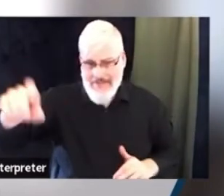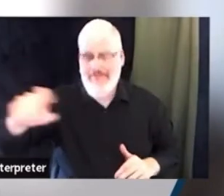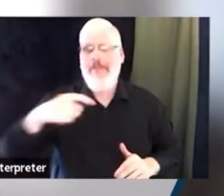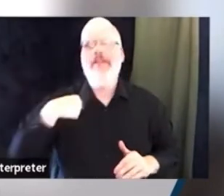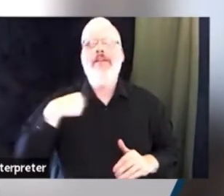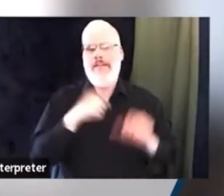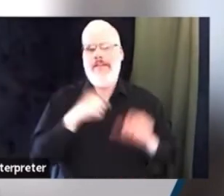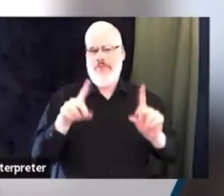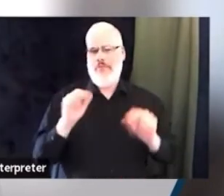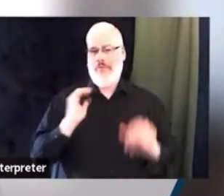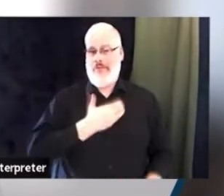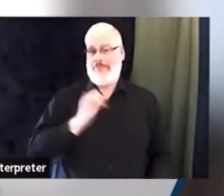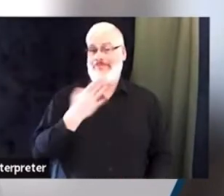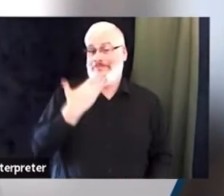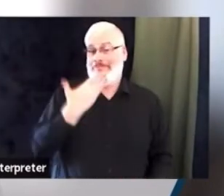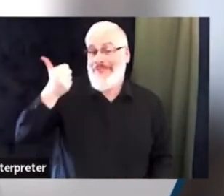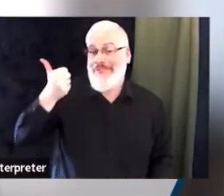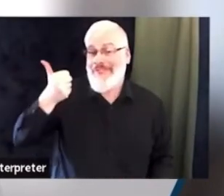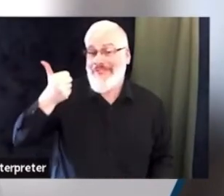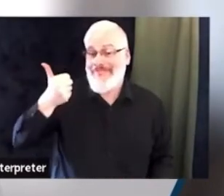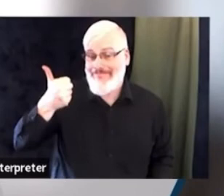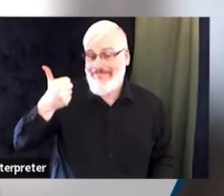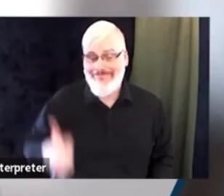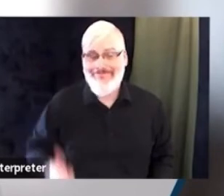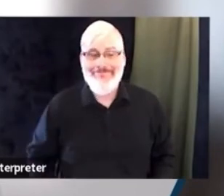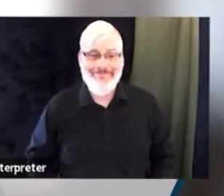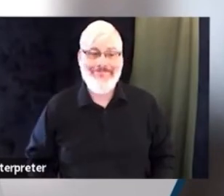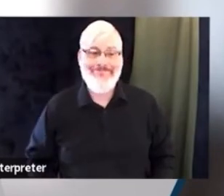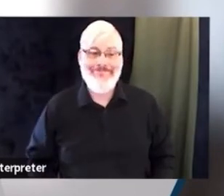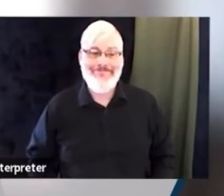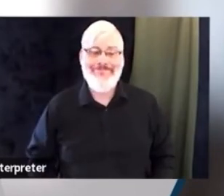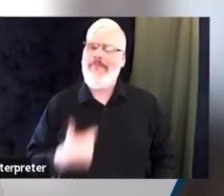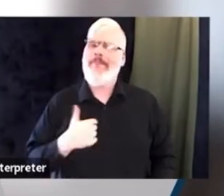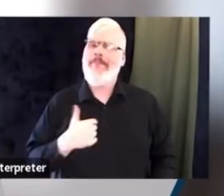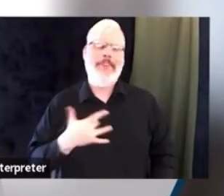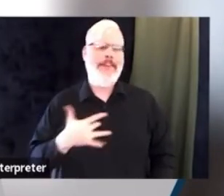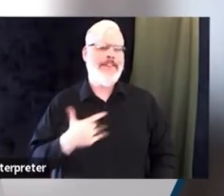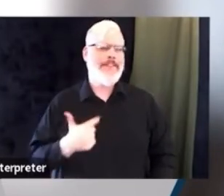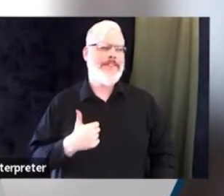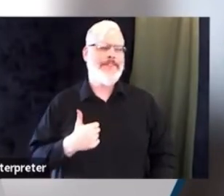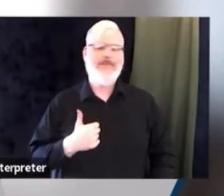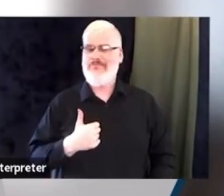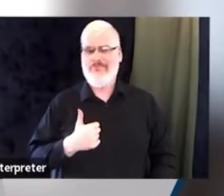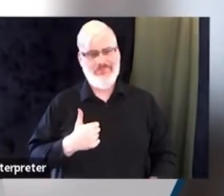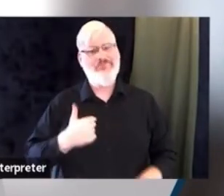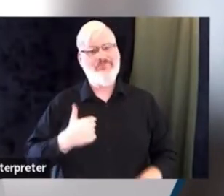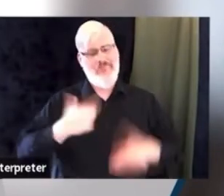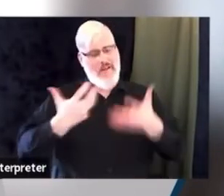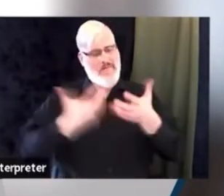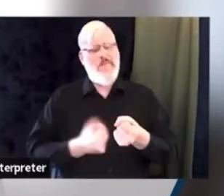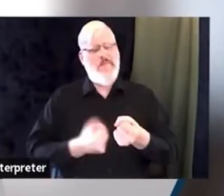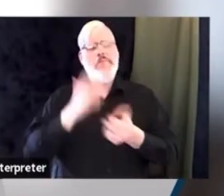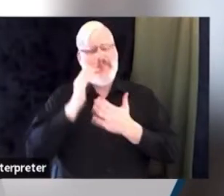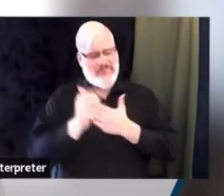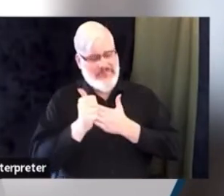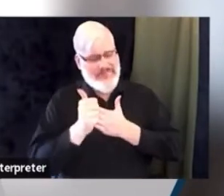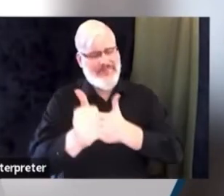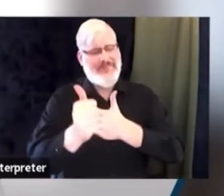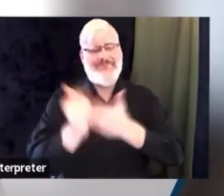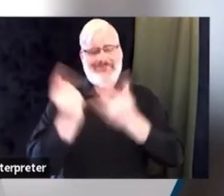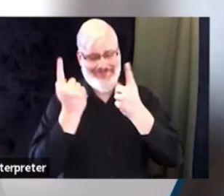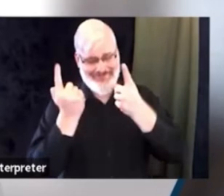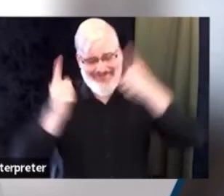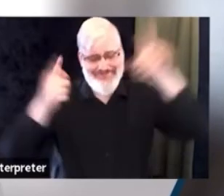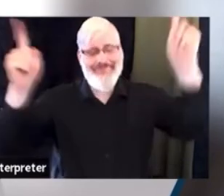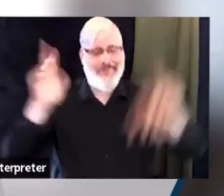enter those opportunities, I think it's going to lead to great success for us. I'd like to see us work on a cadet program that would be an open door